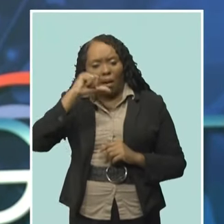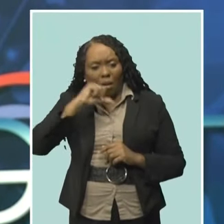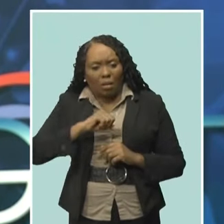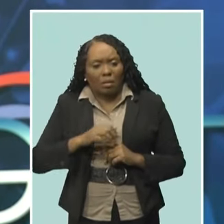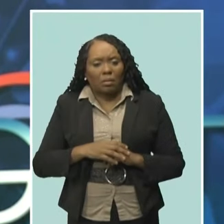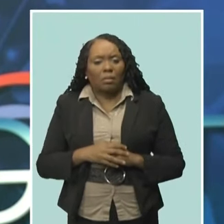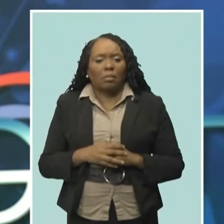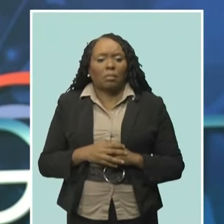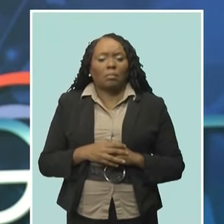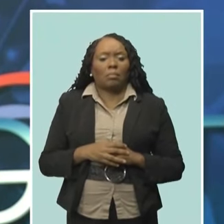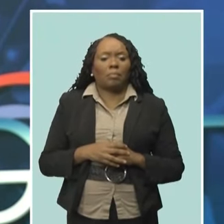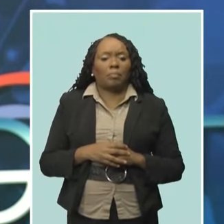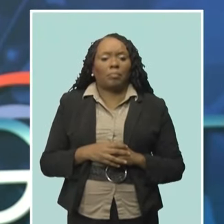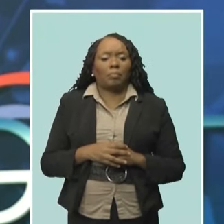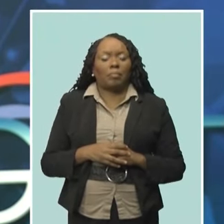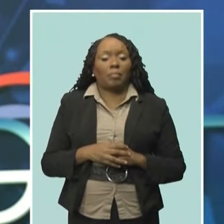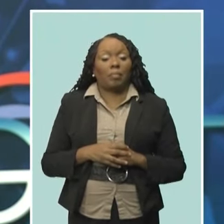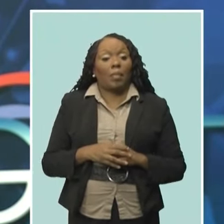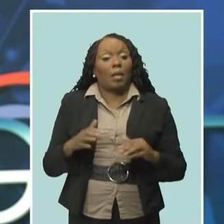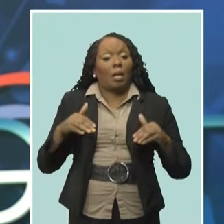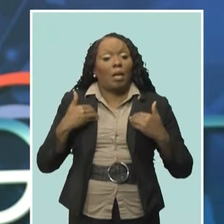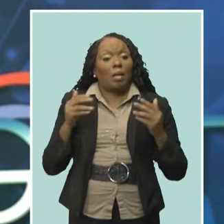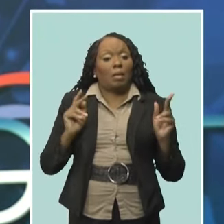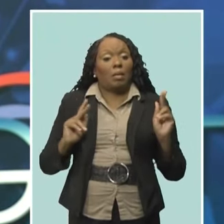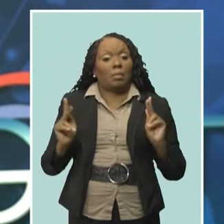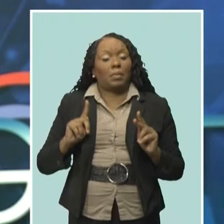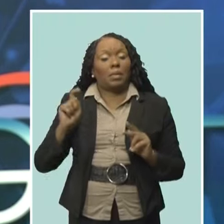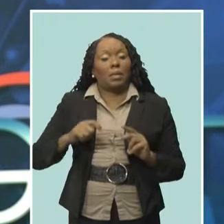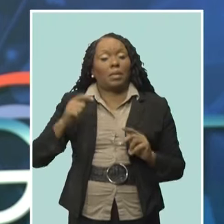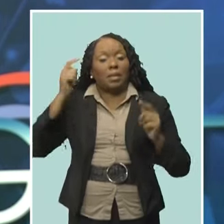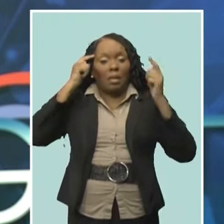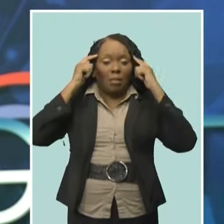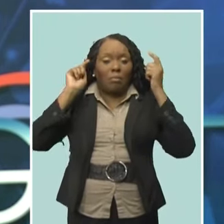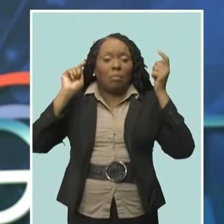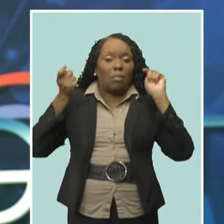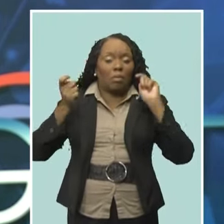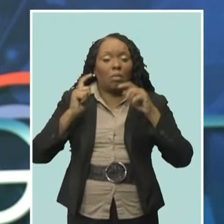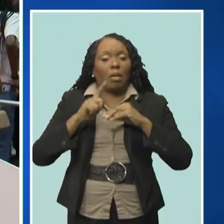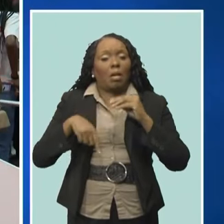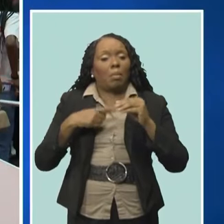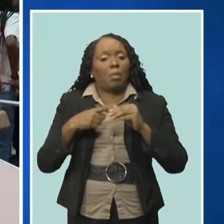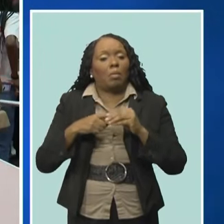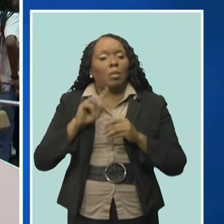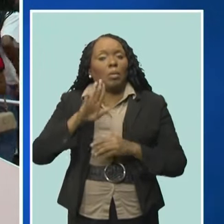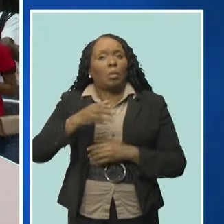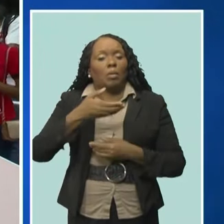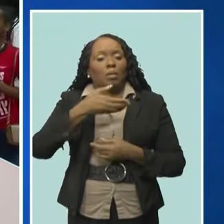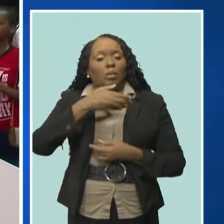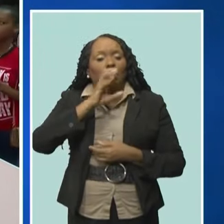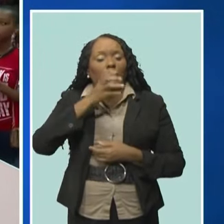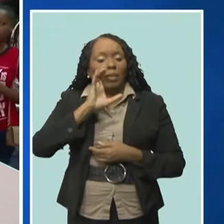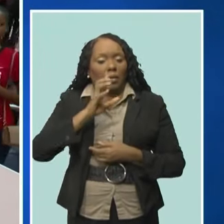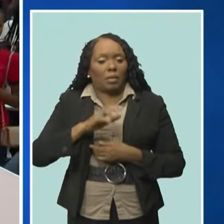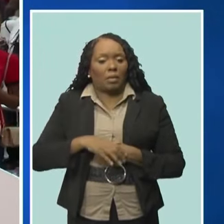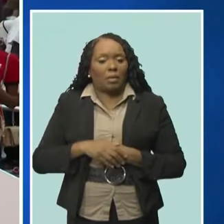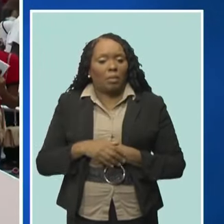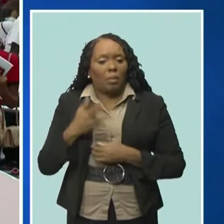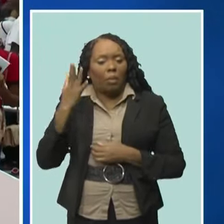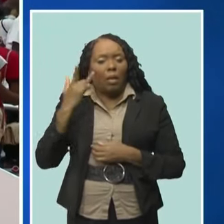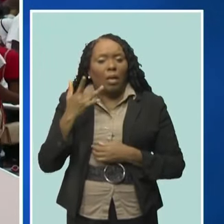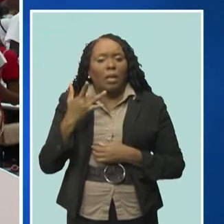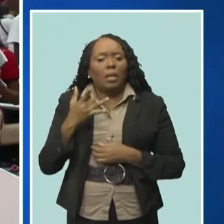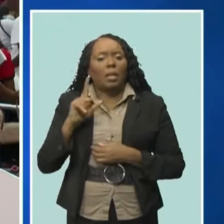to rethink your drink in an effort to stem the spread of diabetes. Marketing Administrative Assistant of the Maria